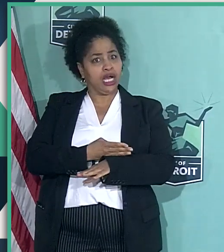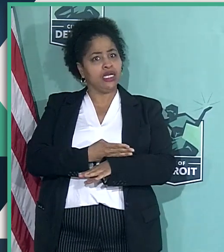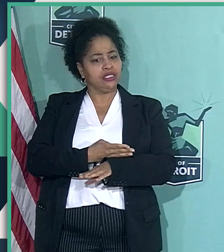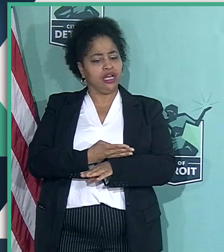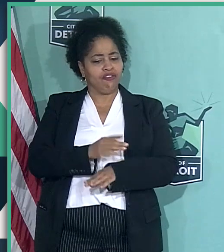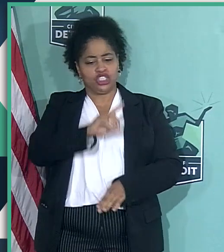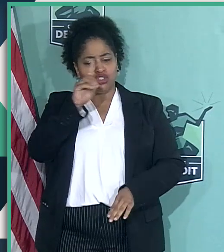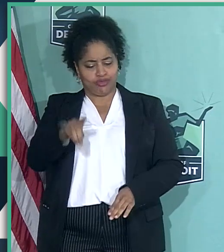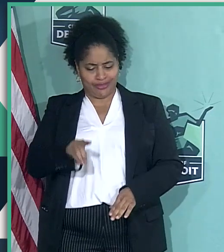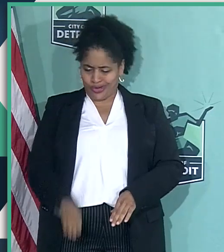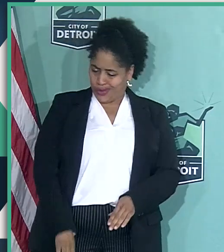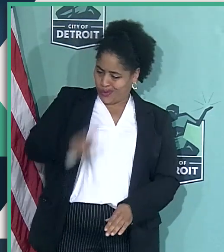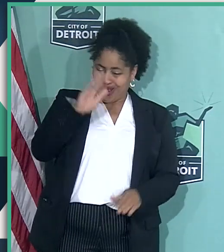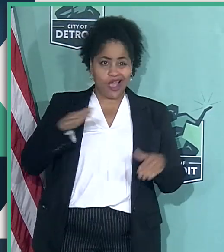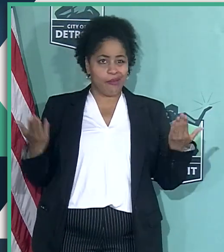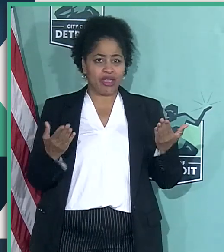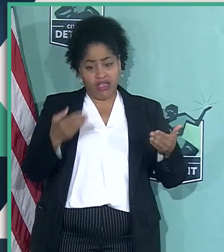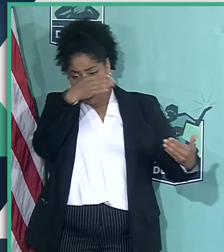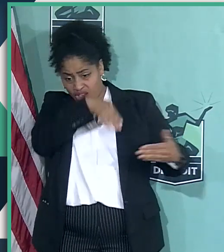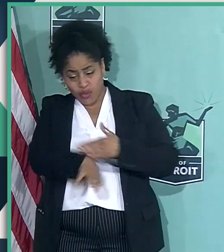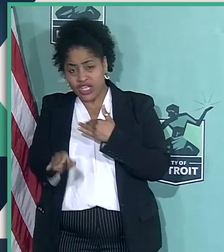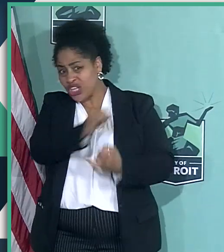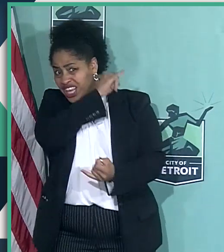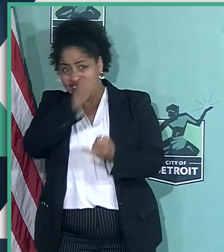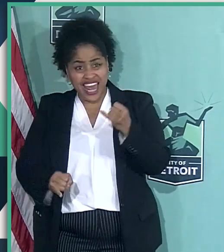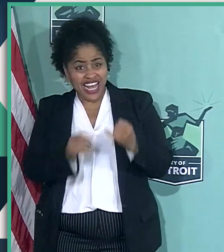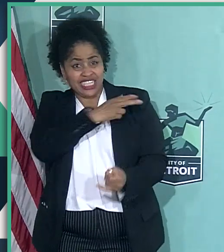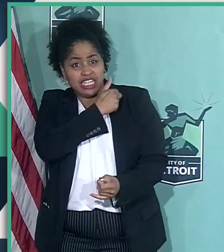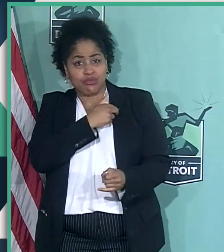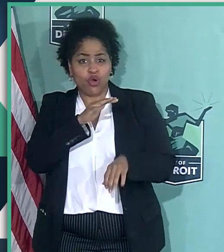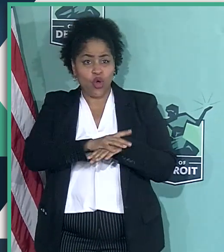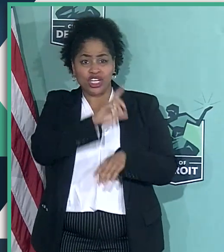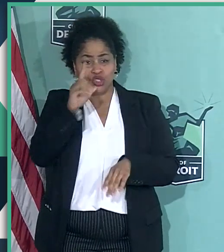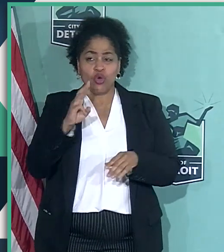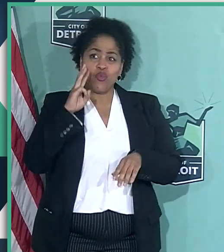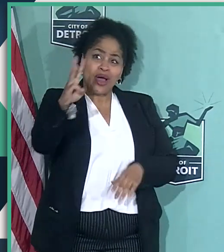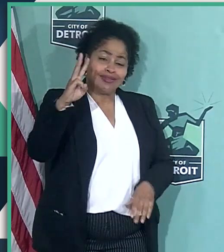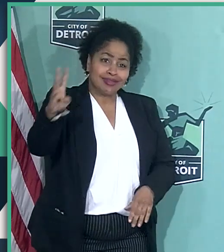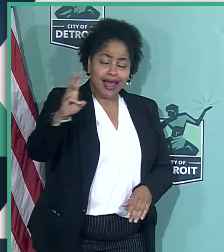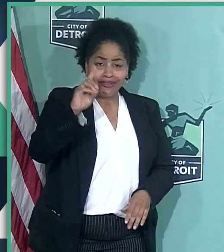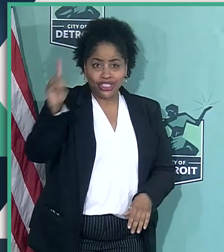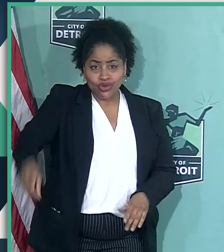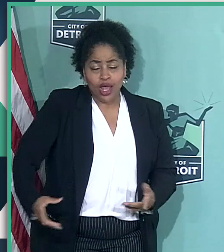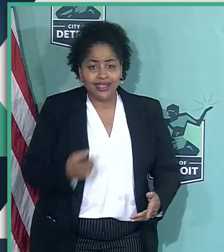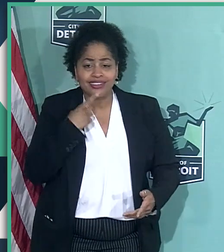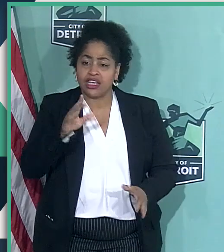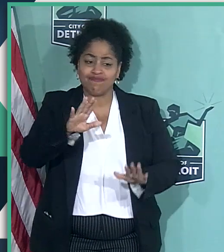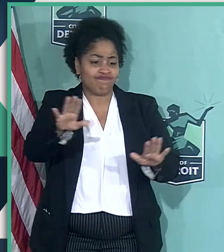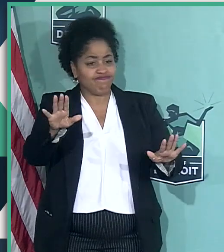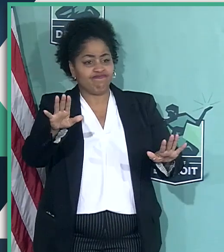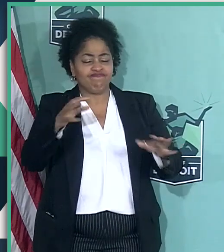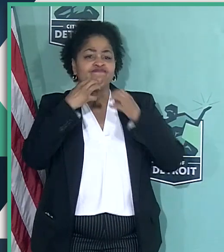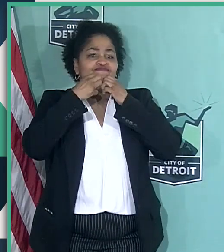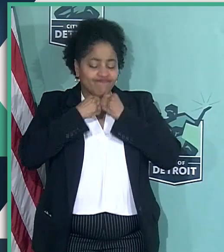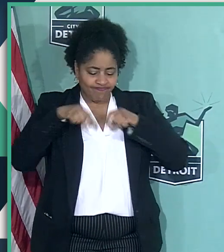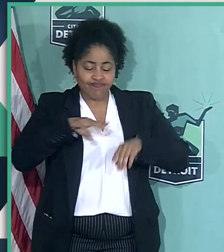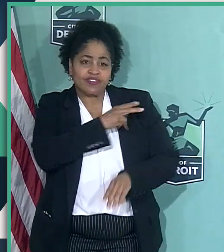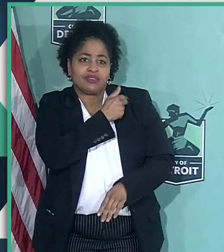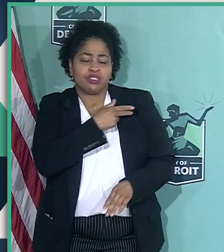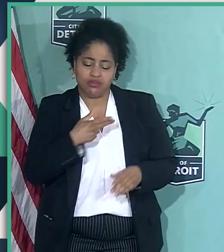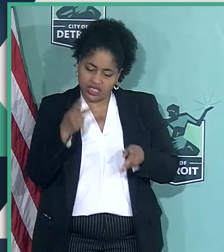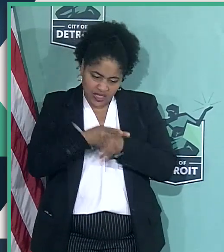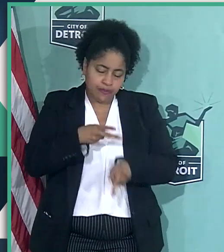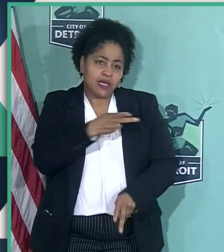go into the last hospital on Detroit's west side, and say, we're not going to lose this hospital for this